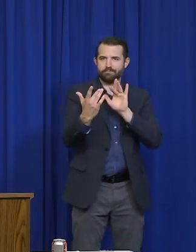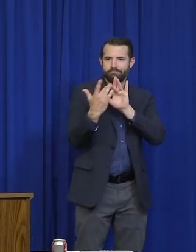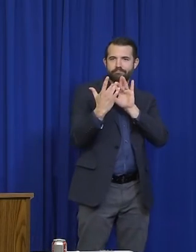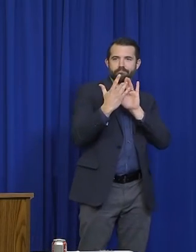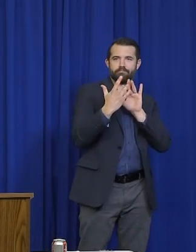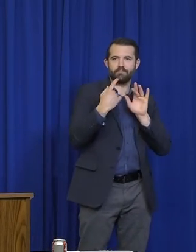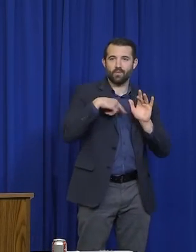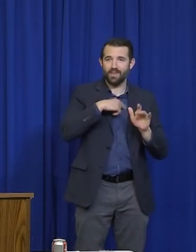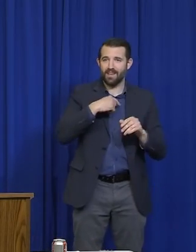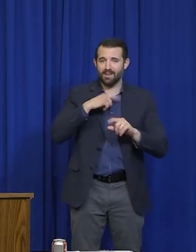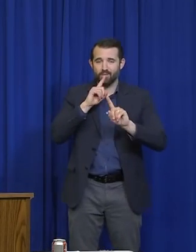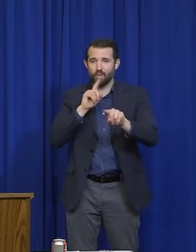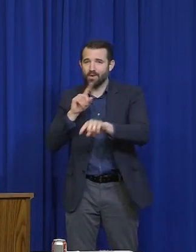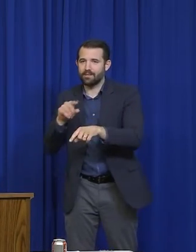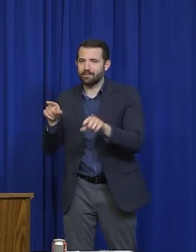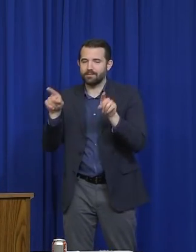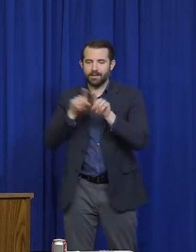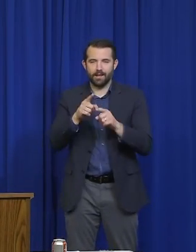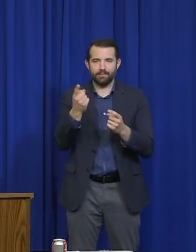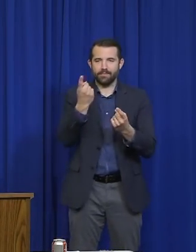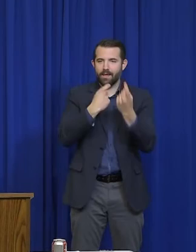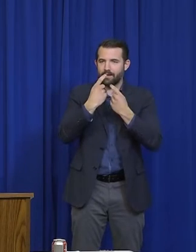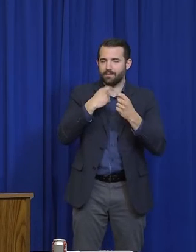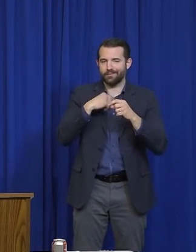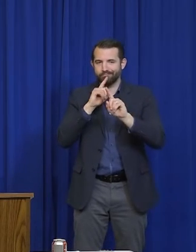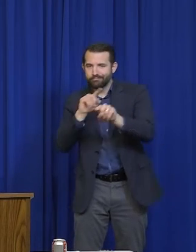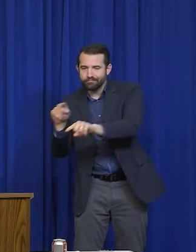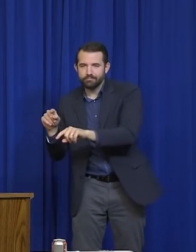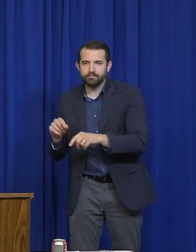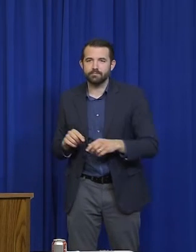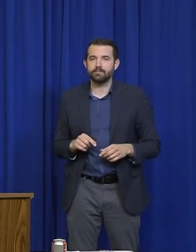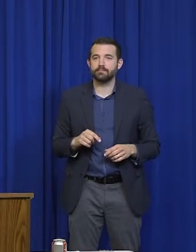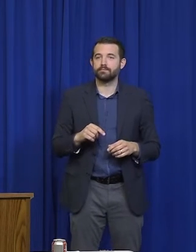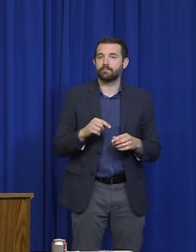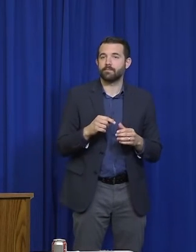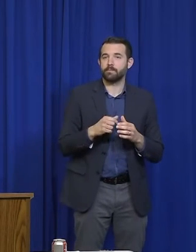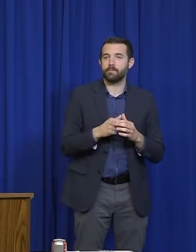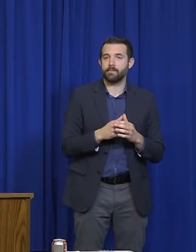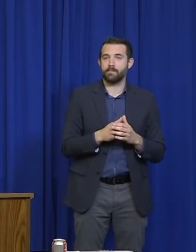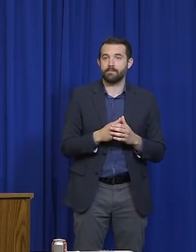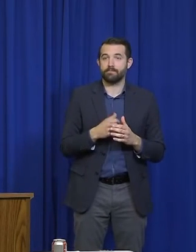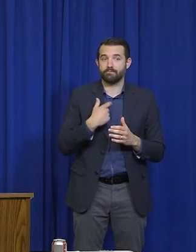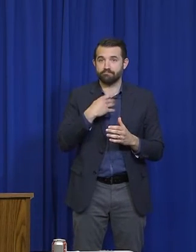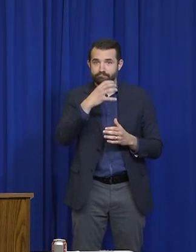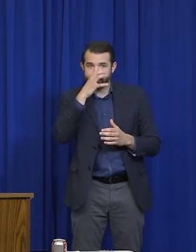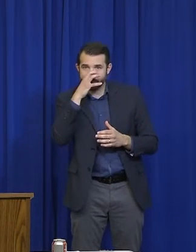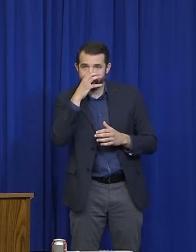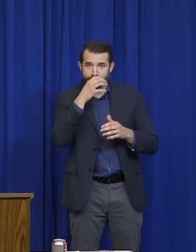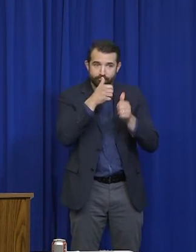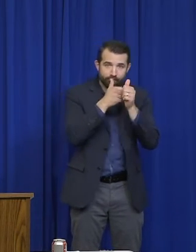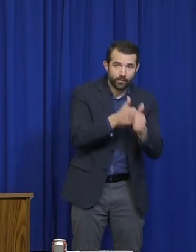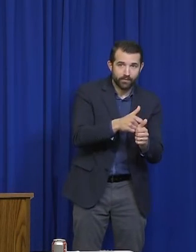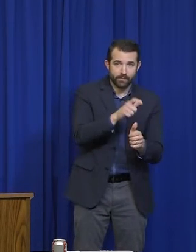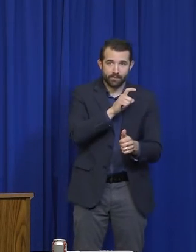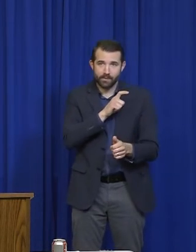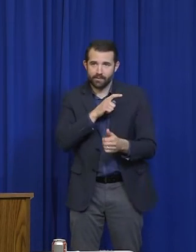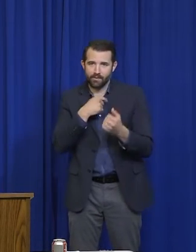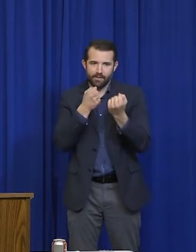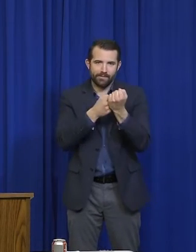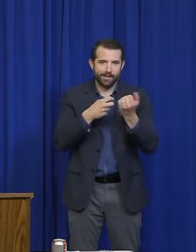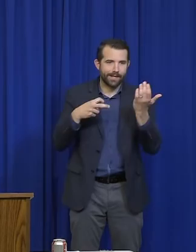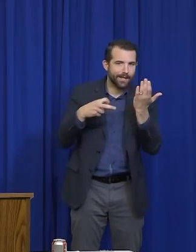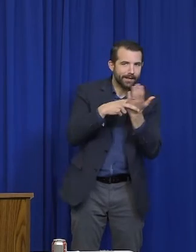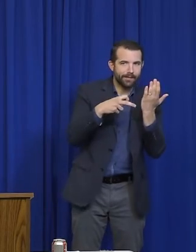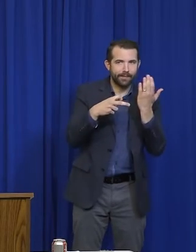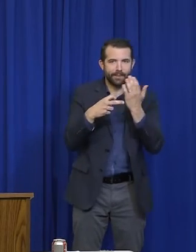seriously. Enforcement will not be easy, but we're there to help and there to help people understand why these rules